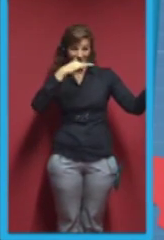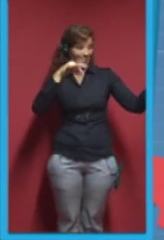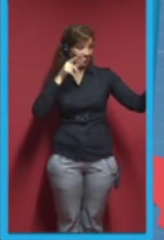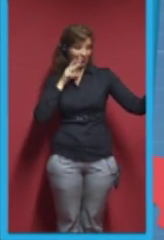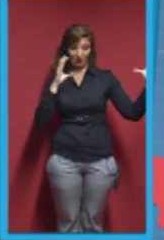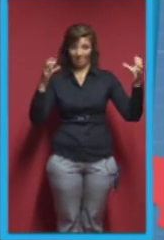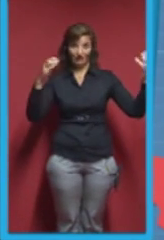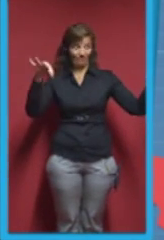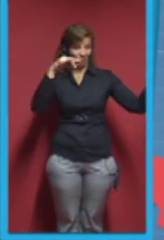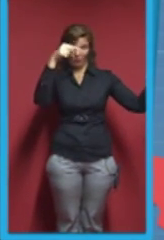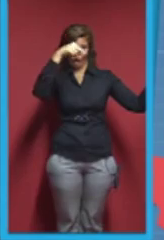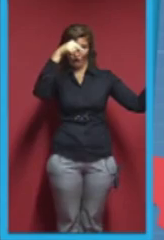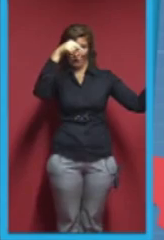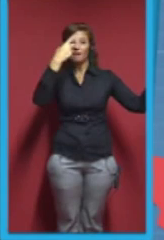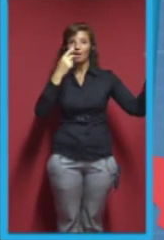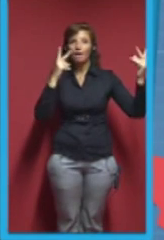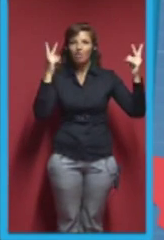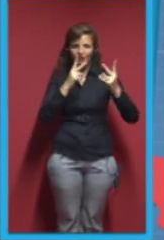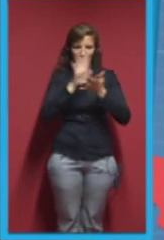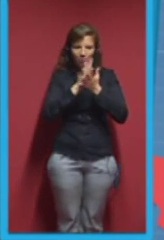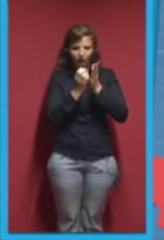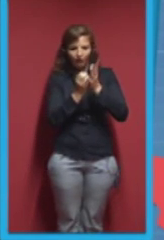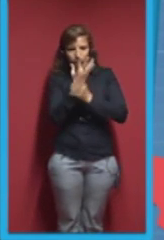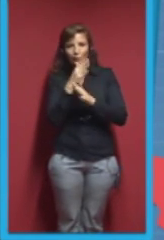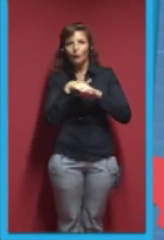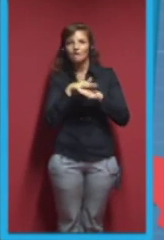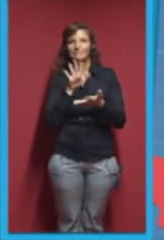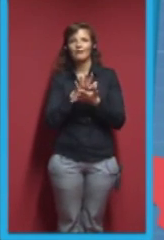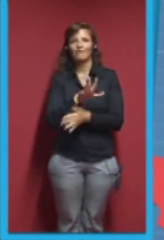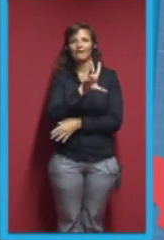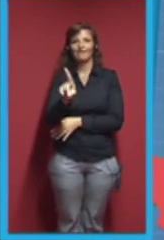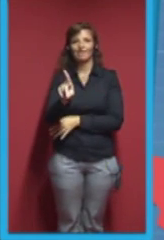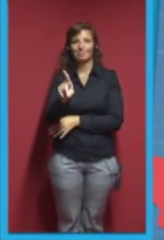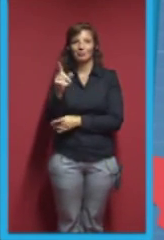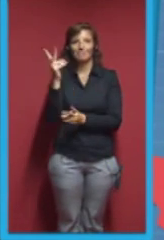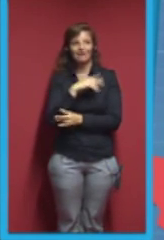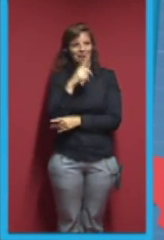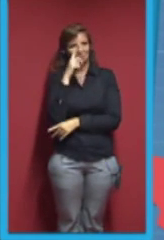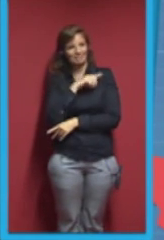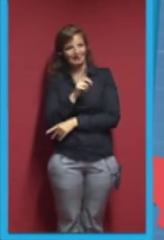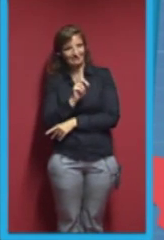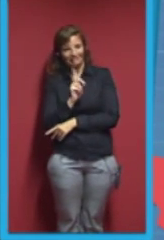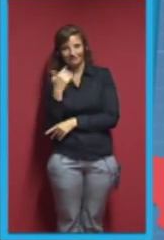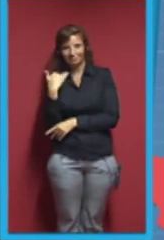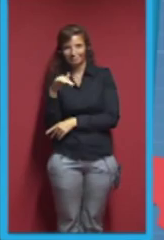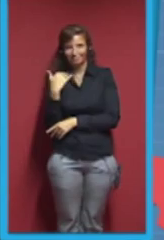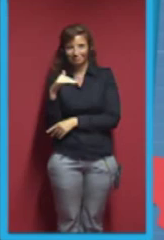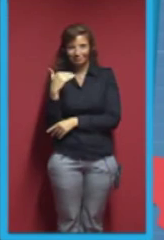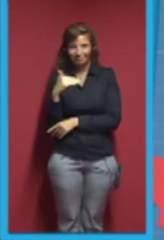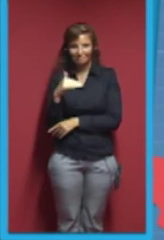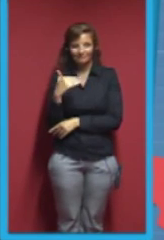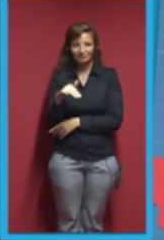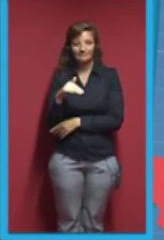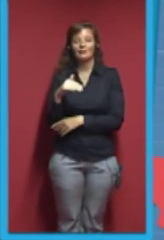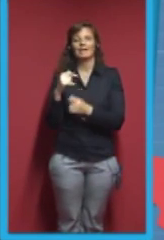violin, it sounds pretty well, not bad, actually. And this is just to tell you that we are talking about the 3D-printed world.